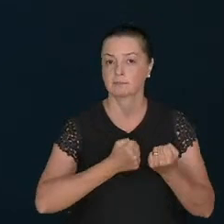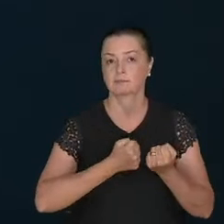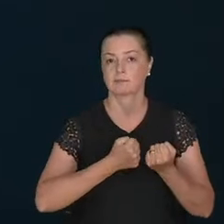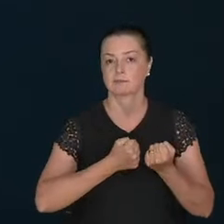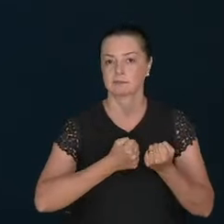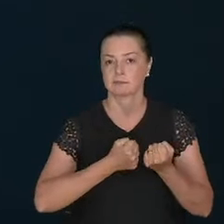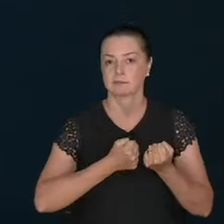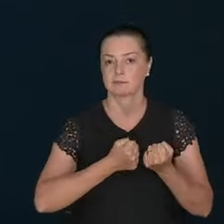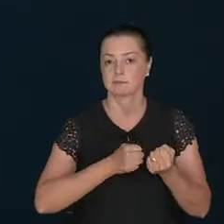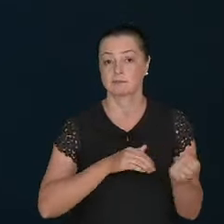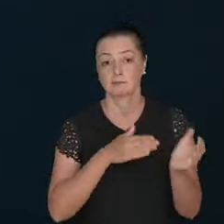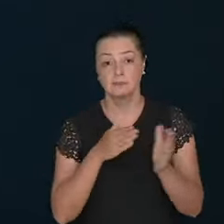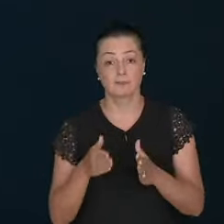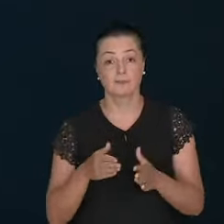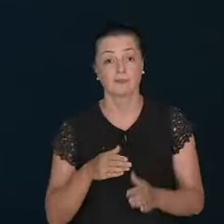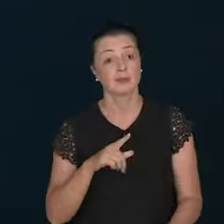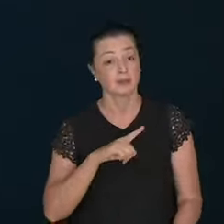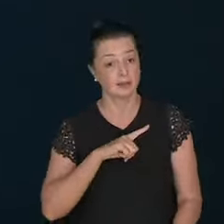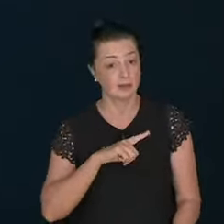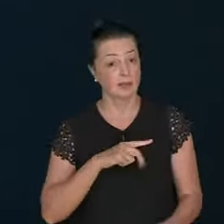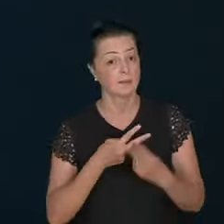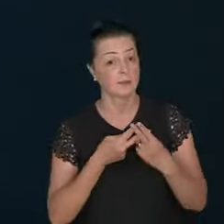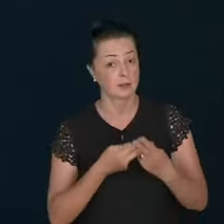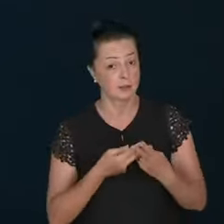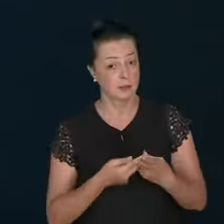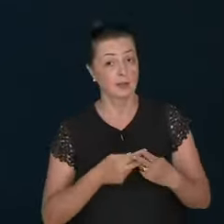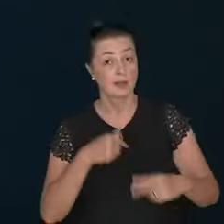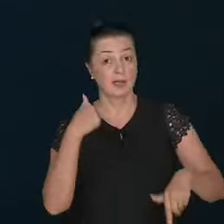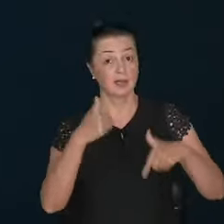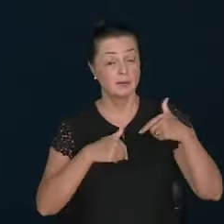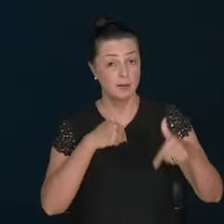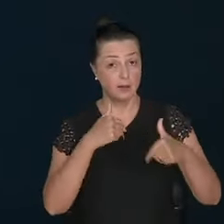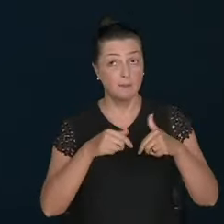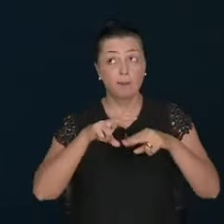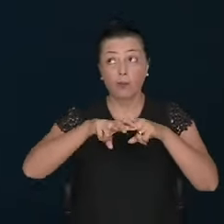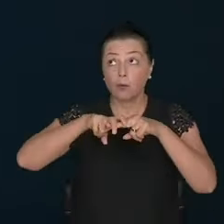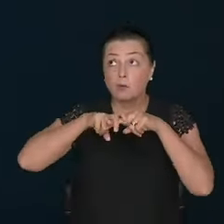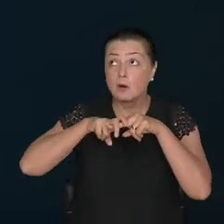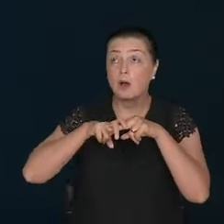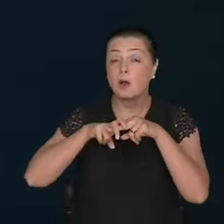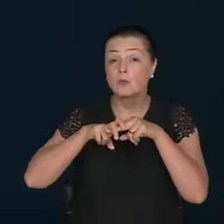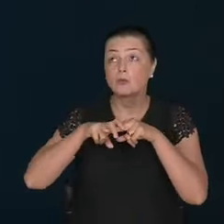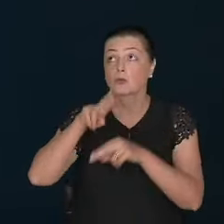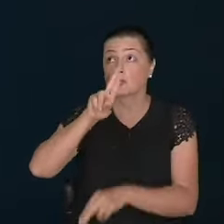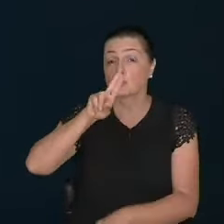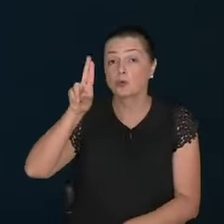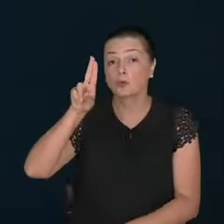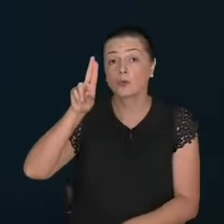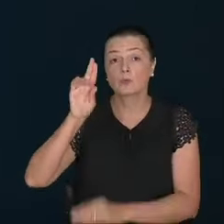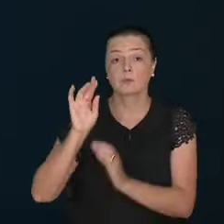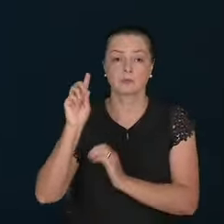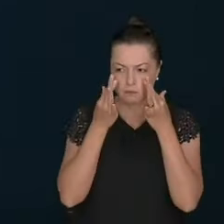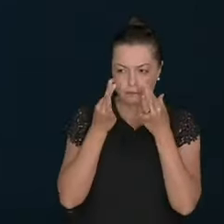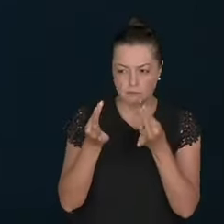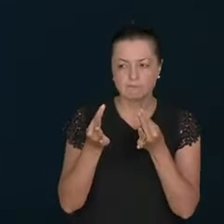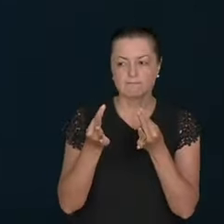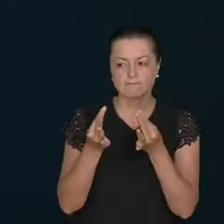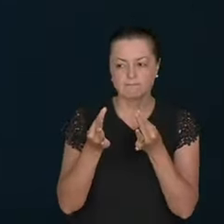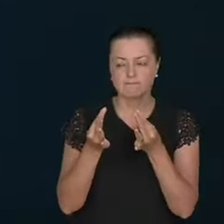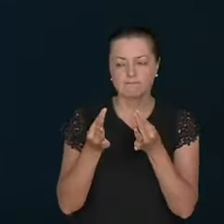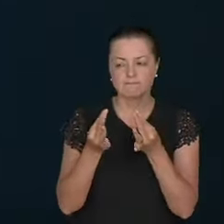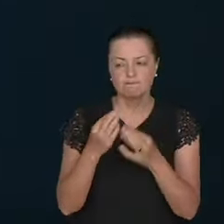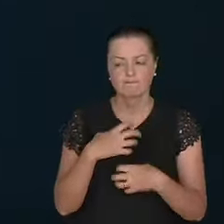So you have patience, and you have labored for my name's sake, and you have not become weary.